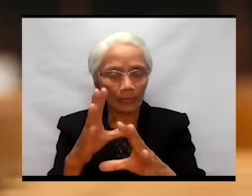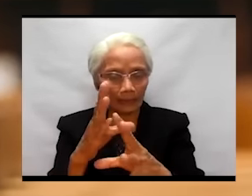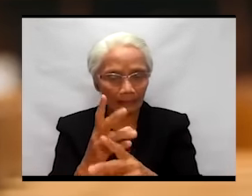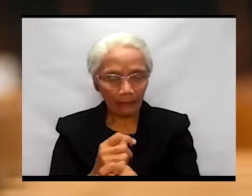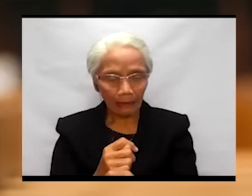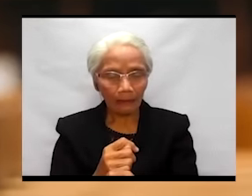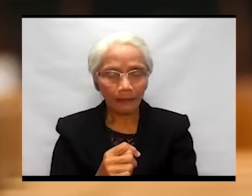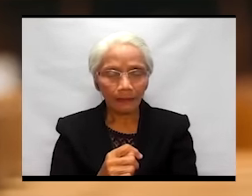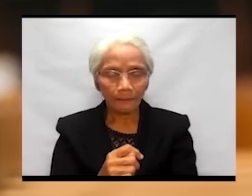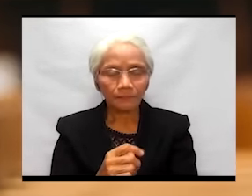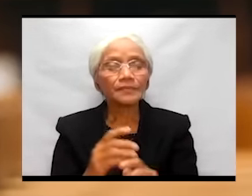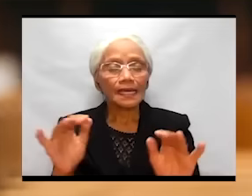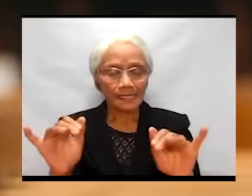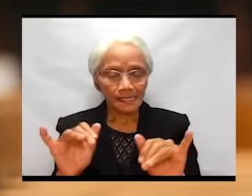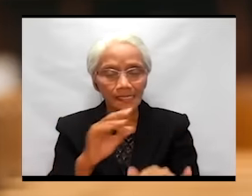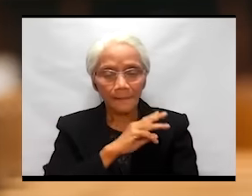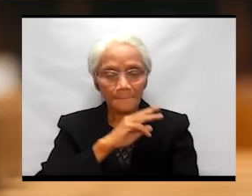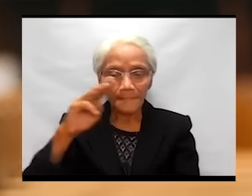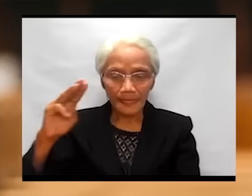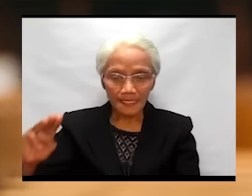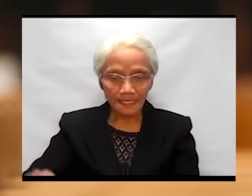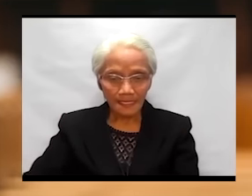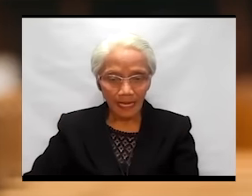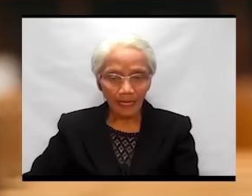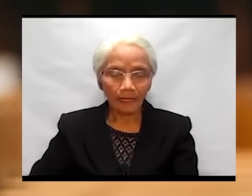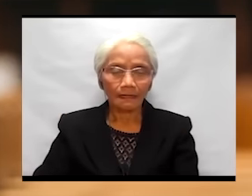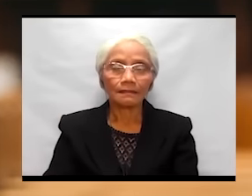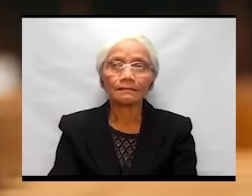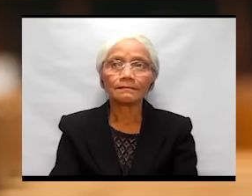would take as the Messiah. Messiah.